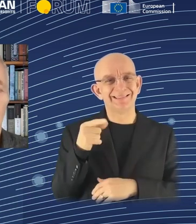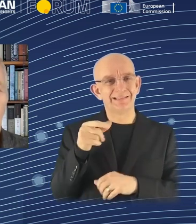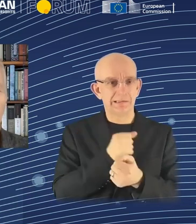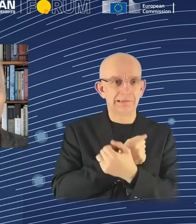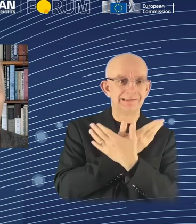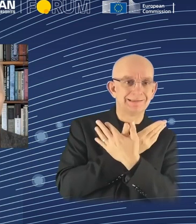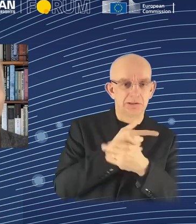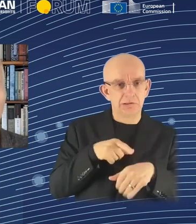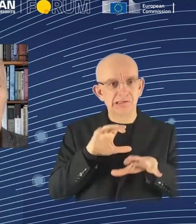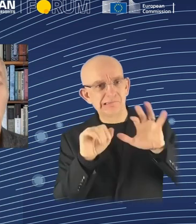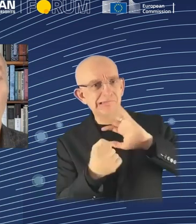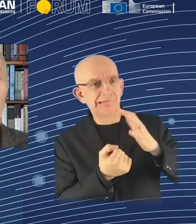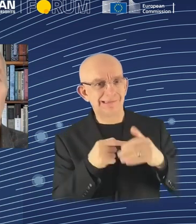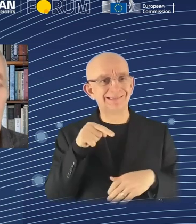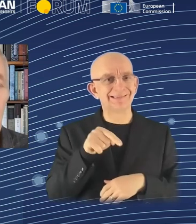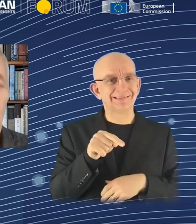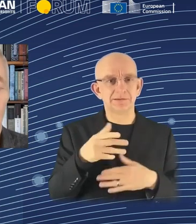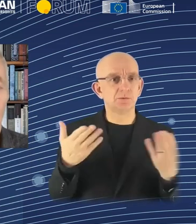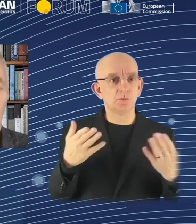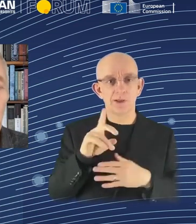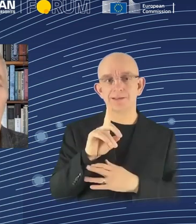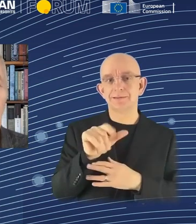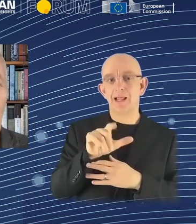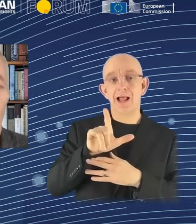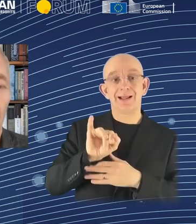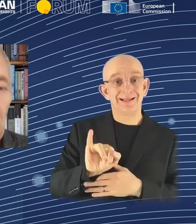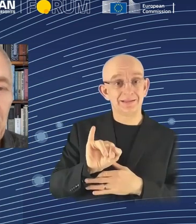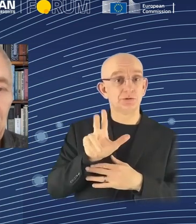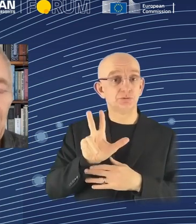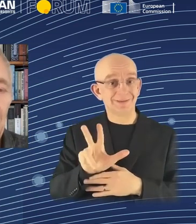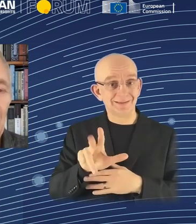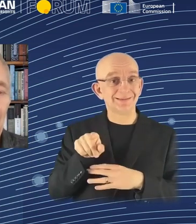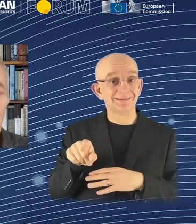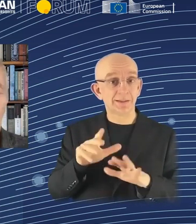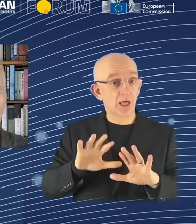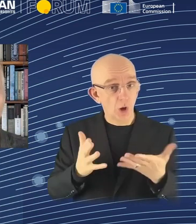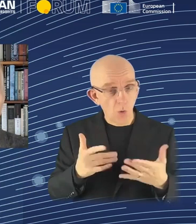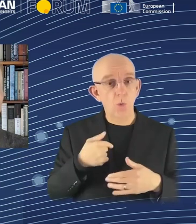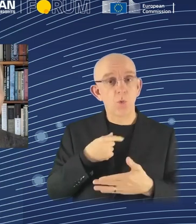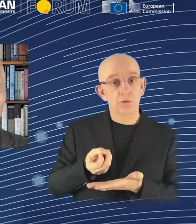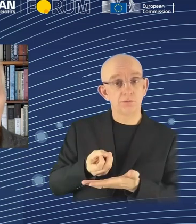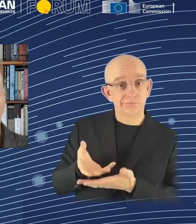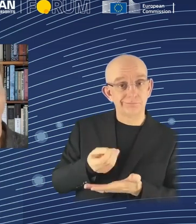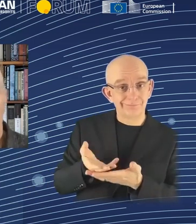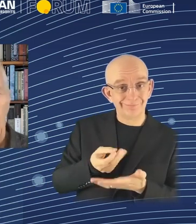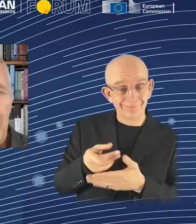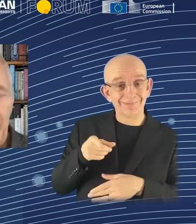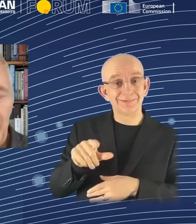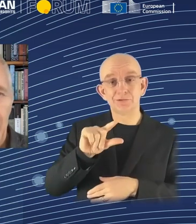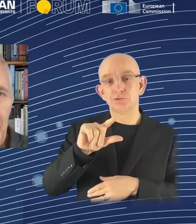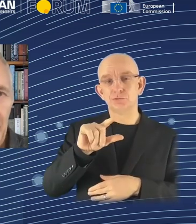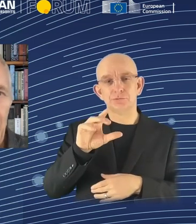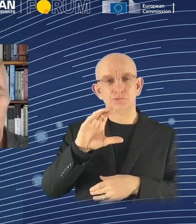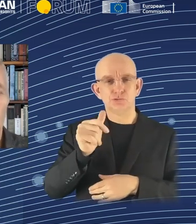following instructions from GPT-4. I was using ChatGPT, which in